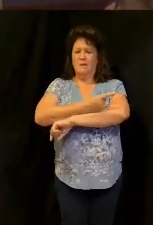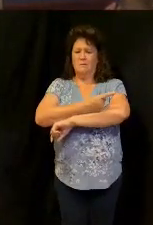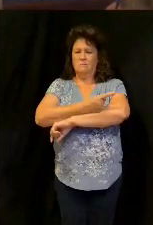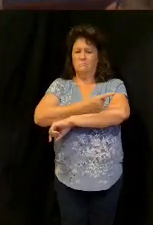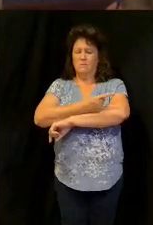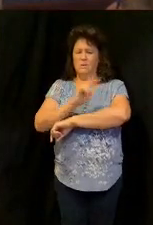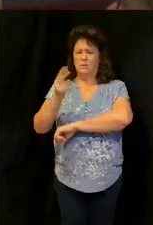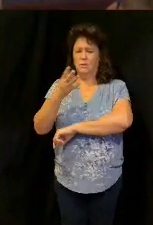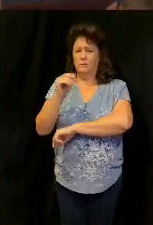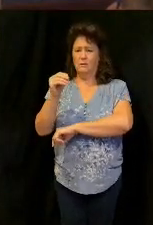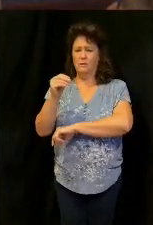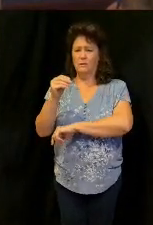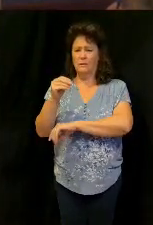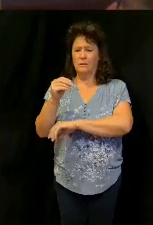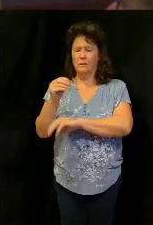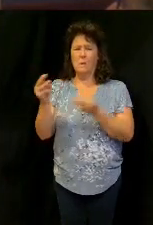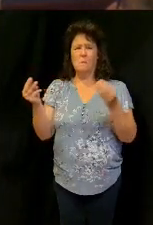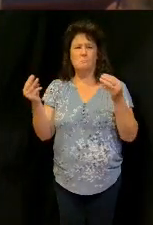do the math